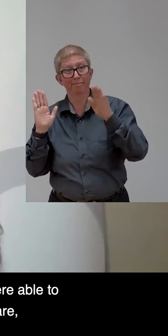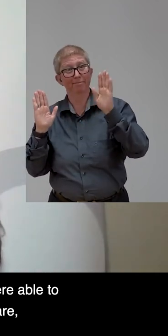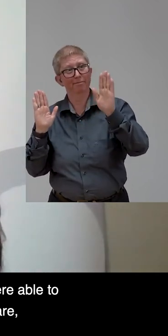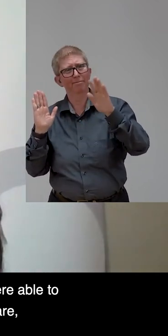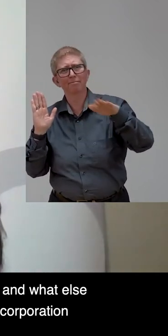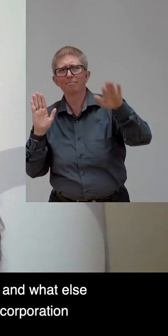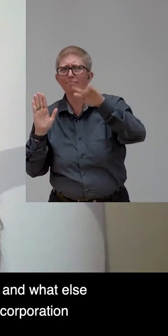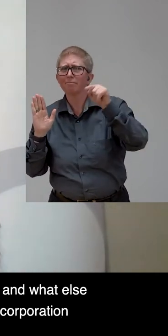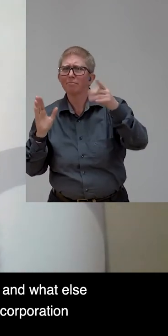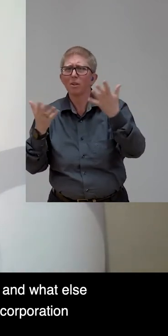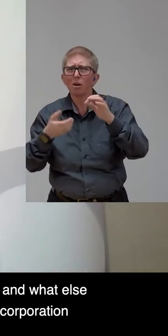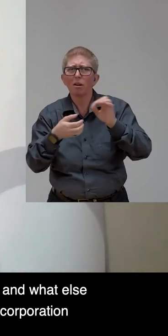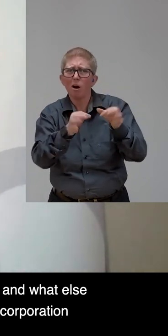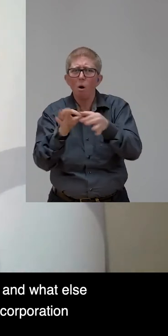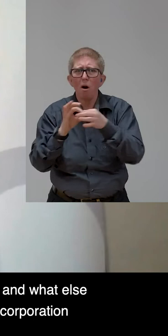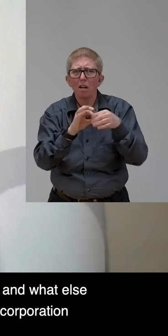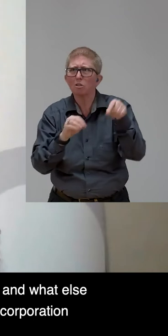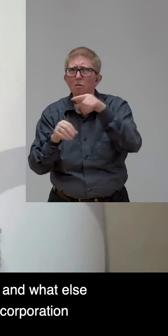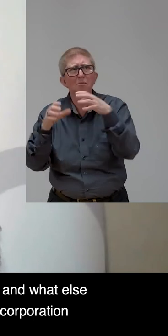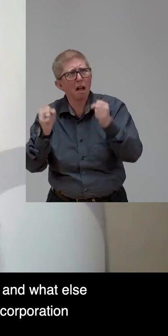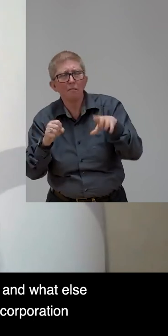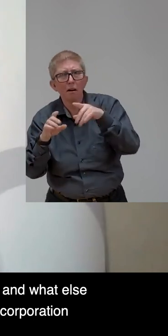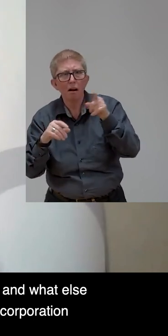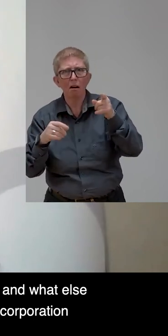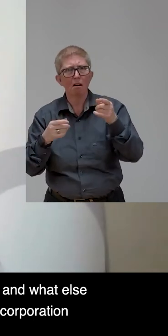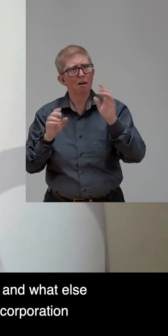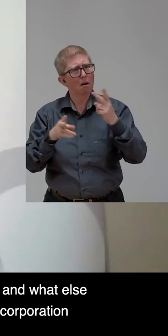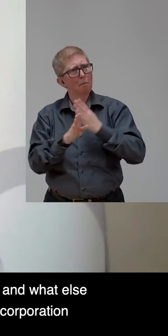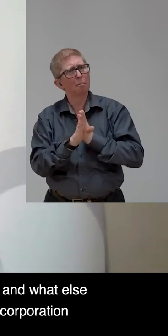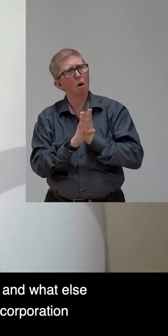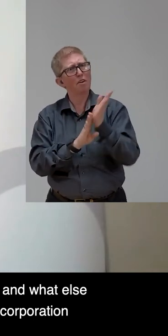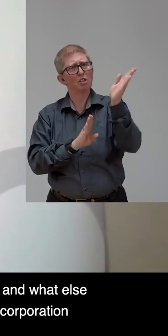professional, kind, open, and also